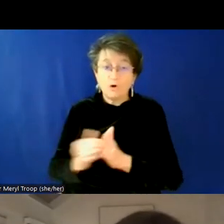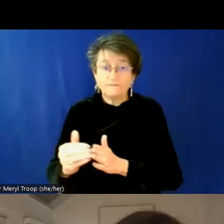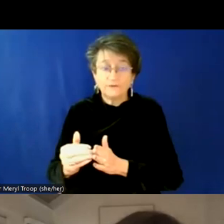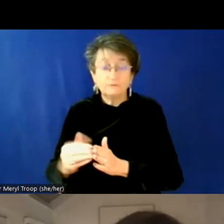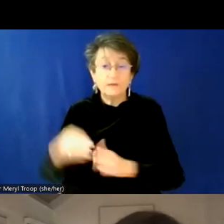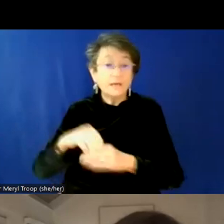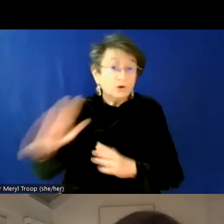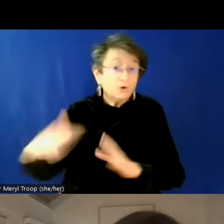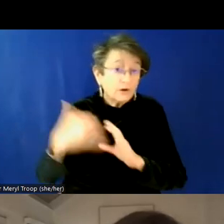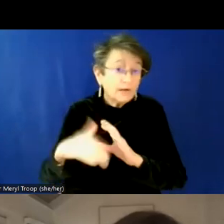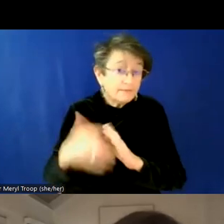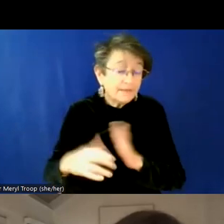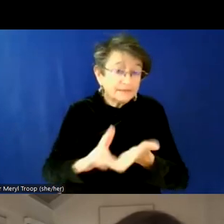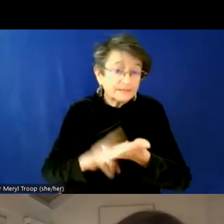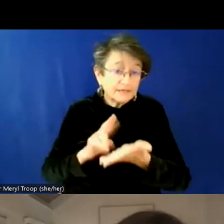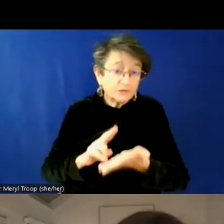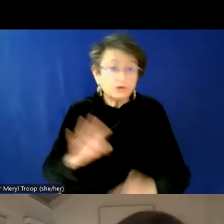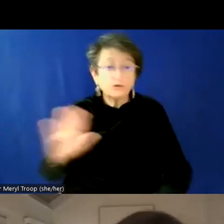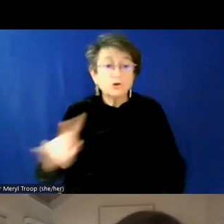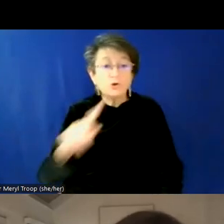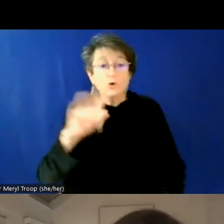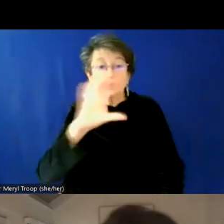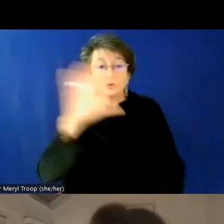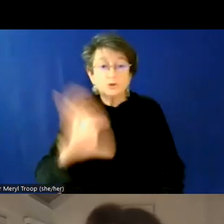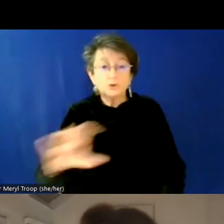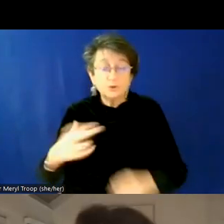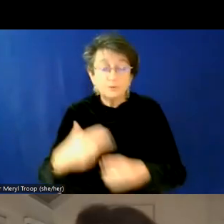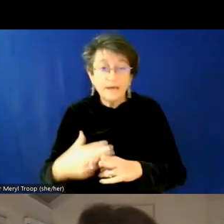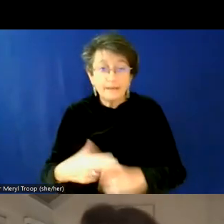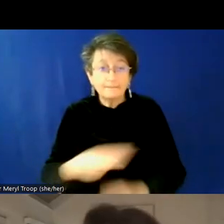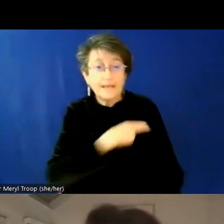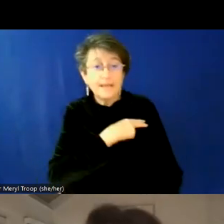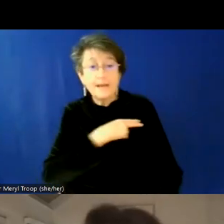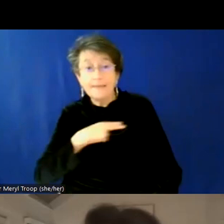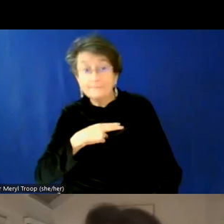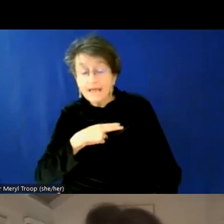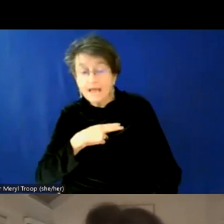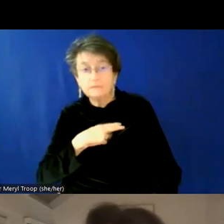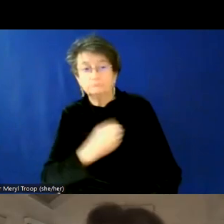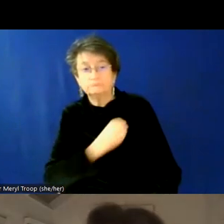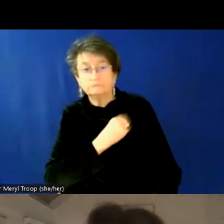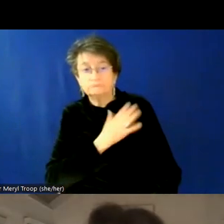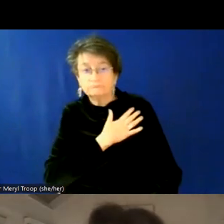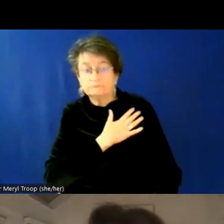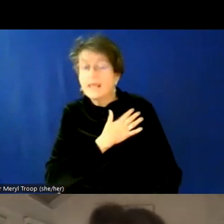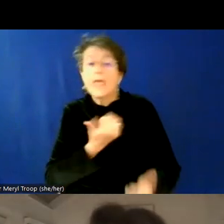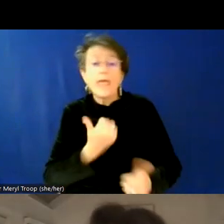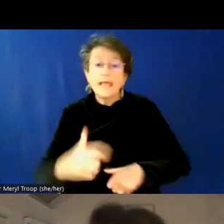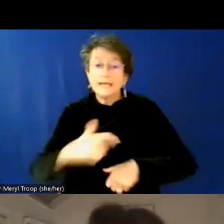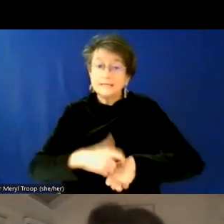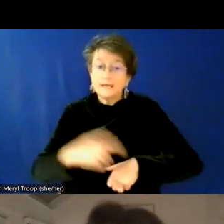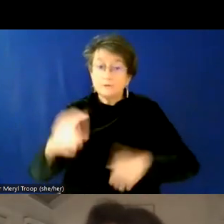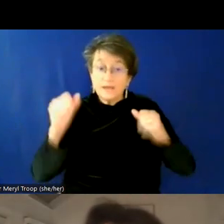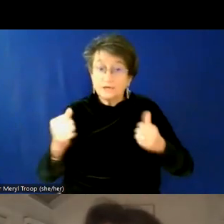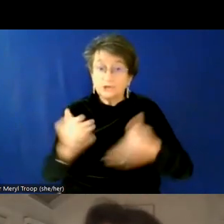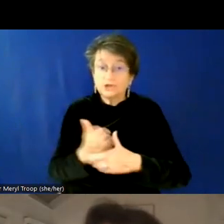put it on your zoom name, um, put it on your name tags, uh, you know, any of those places where you can share your pronoun